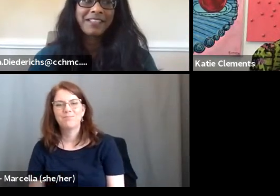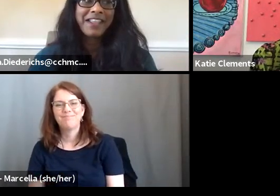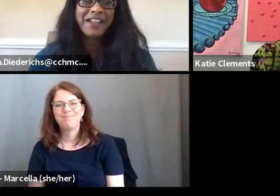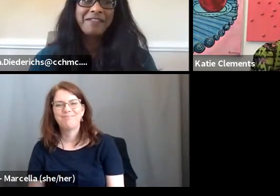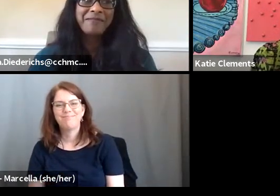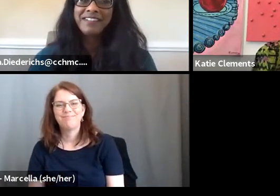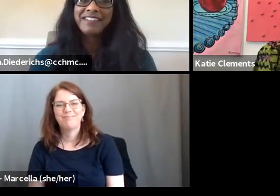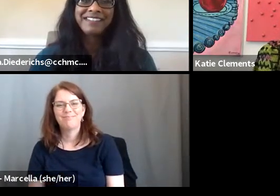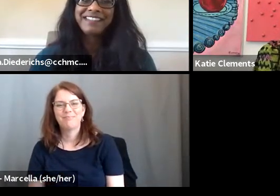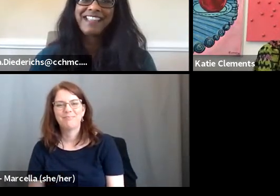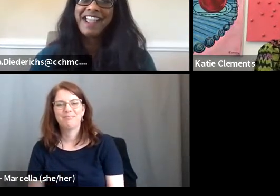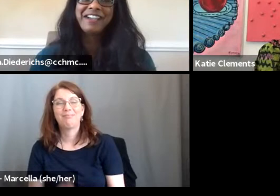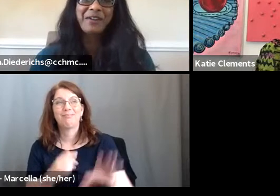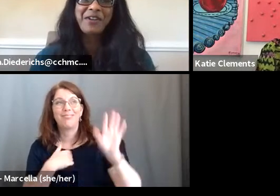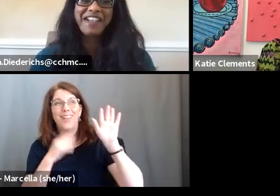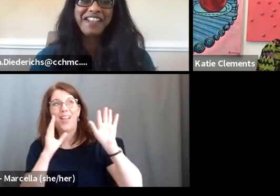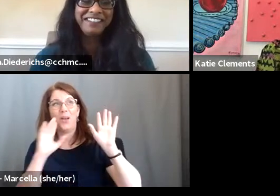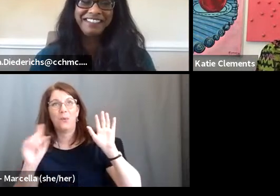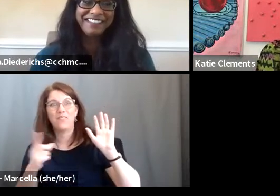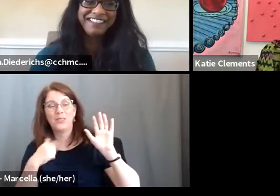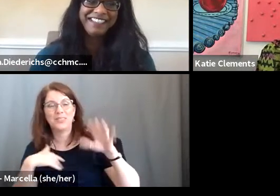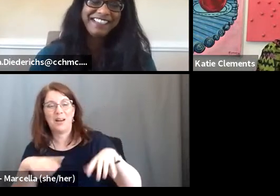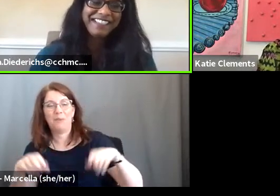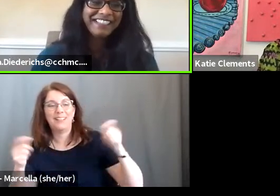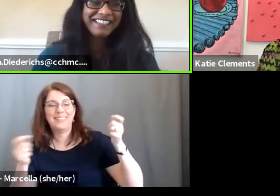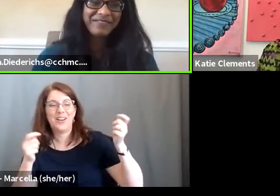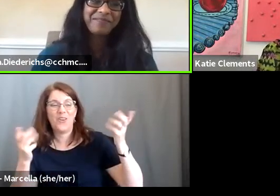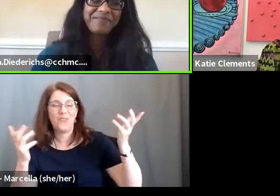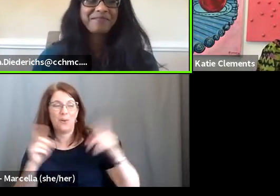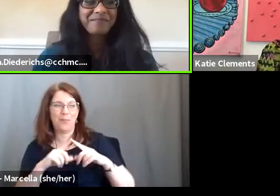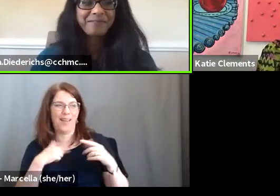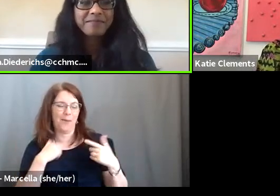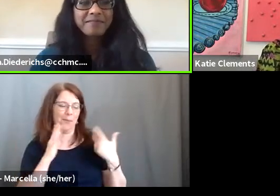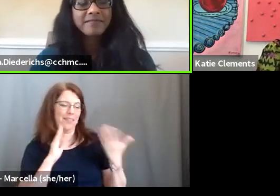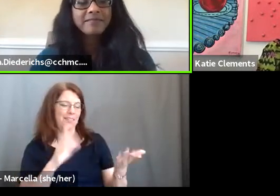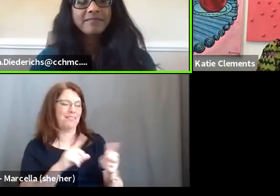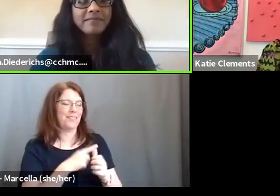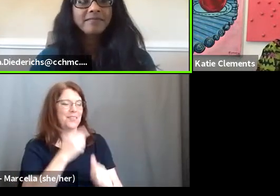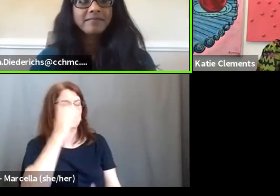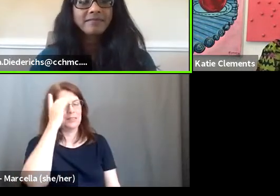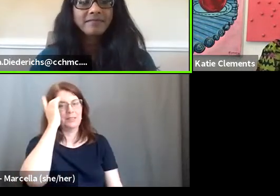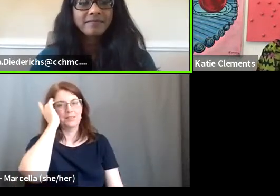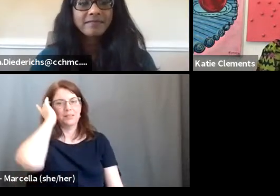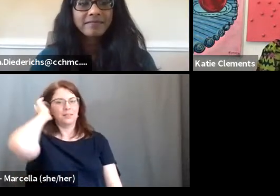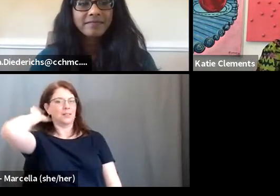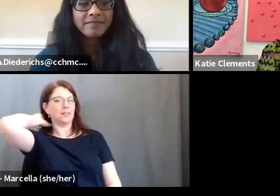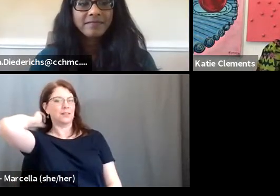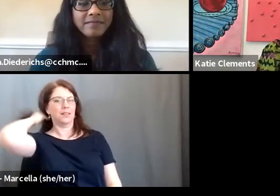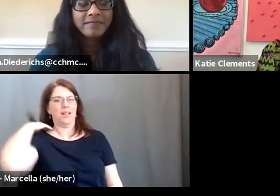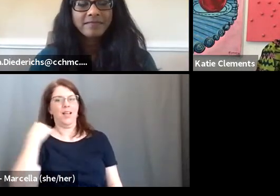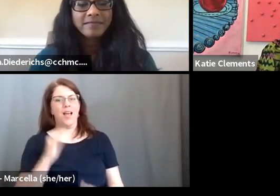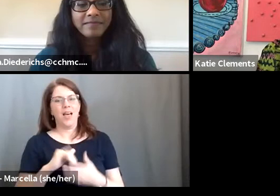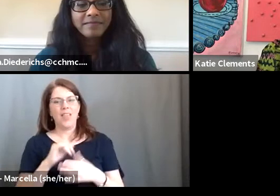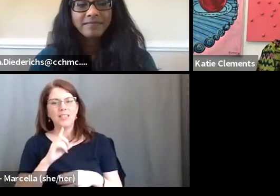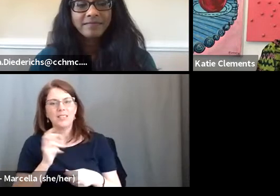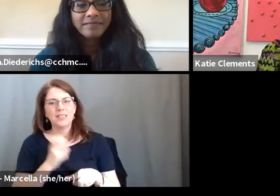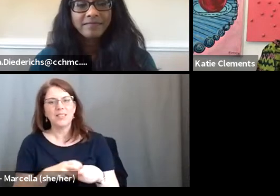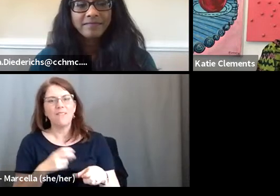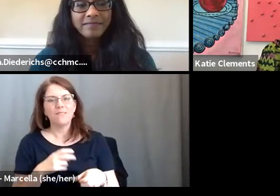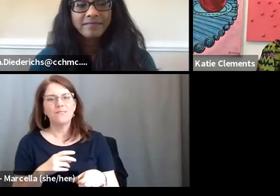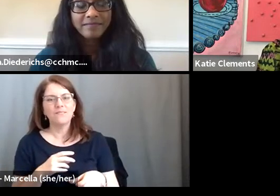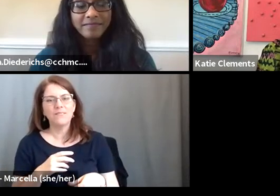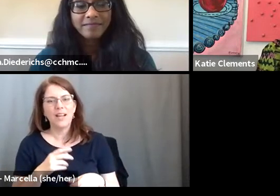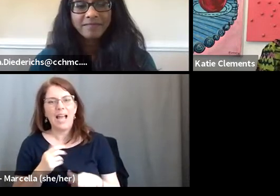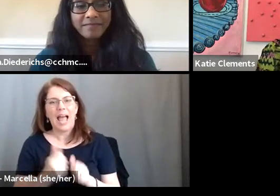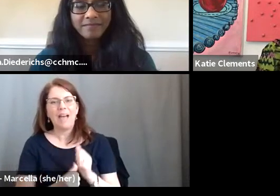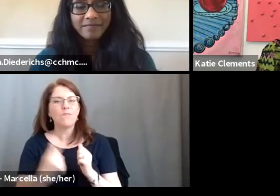I can, I can go first. I didn't want to talk about Anna. Um, you know, this is, this is a tough one. Um, you know,